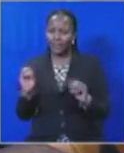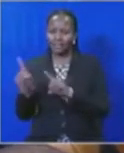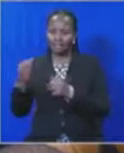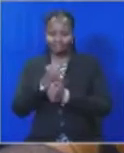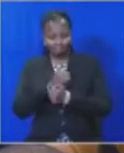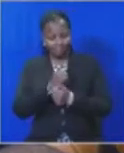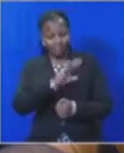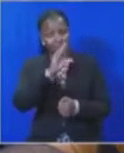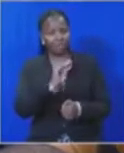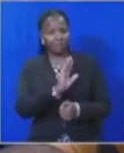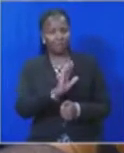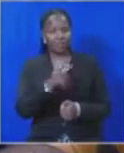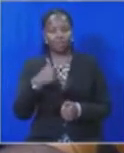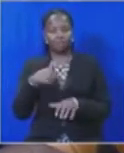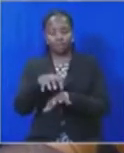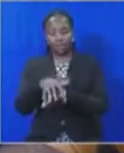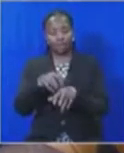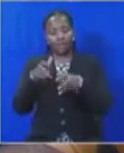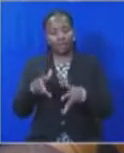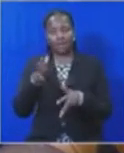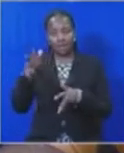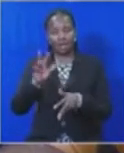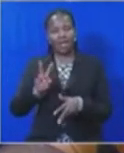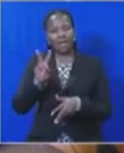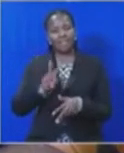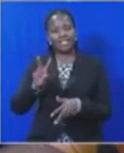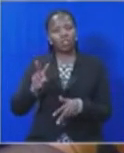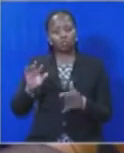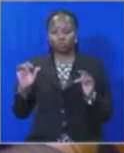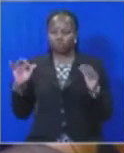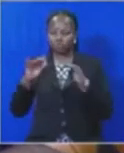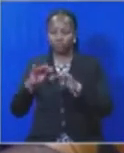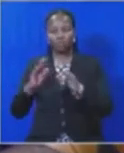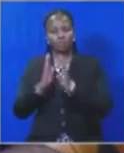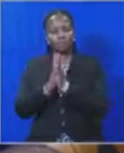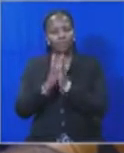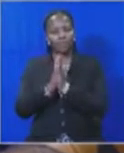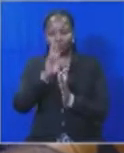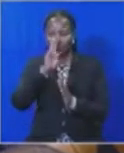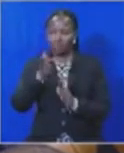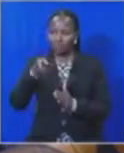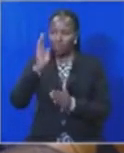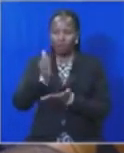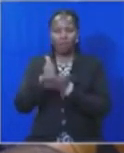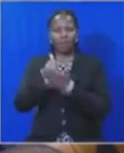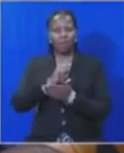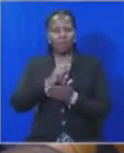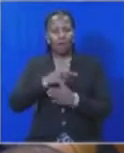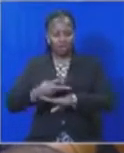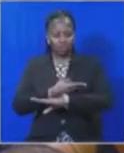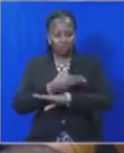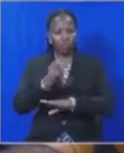farmers recently met outside Fender's Doop near N1 to pray for God's intervention in farm murders, stock theft and corruption.